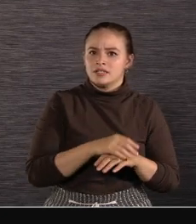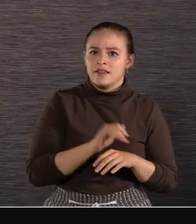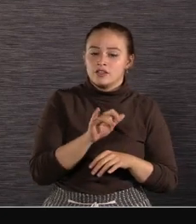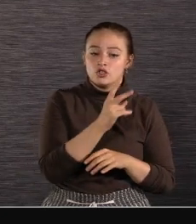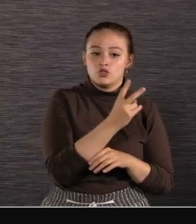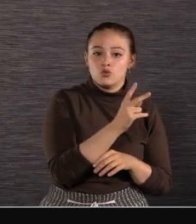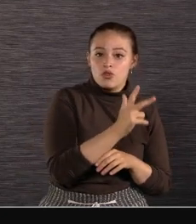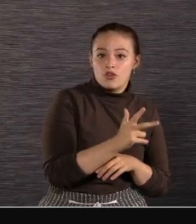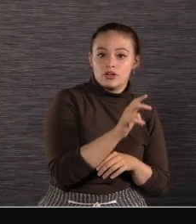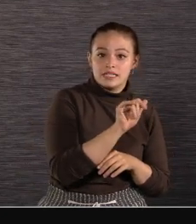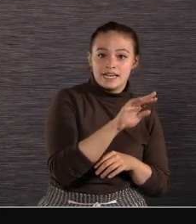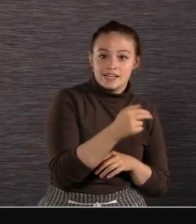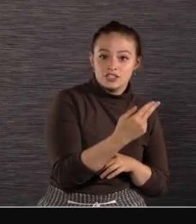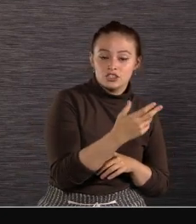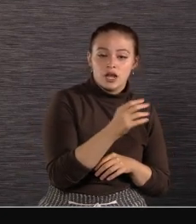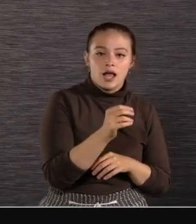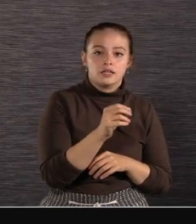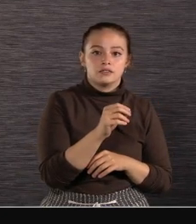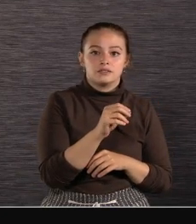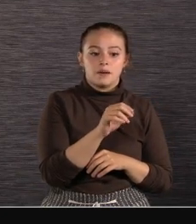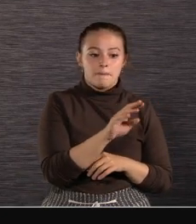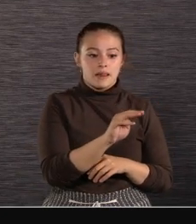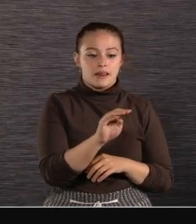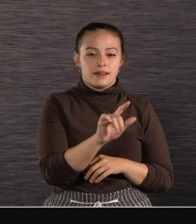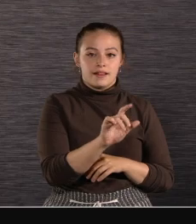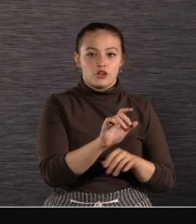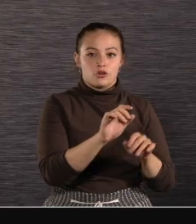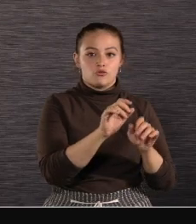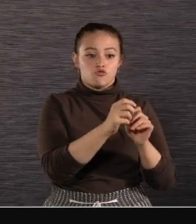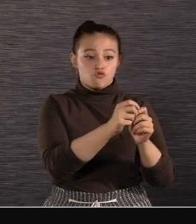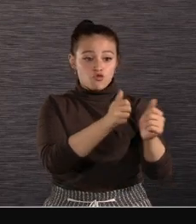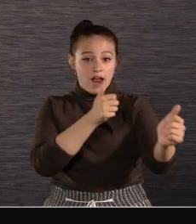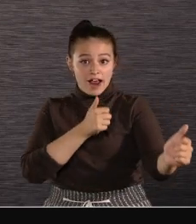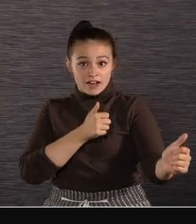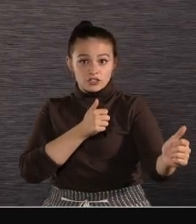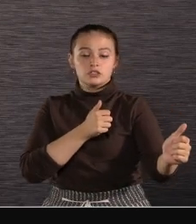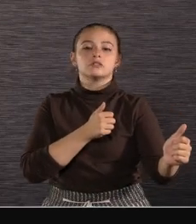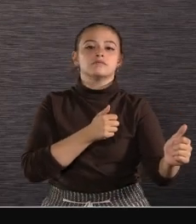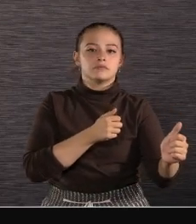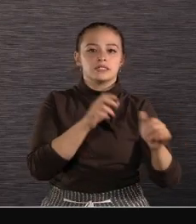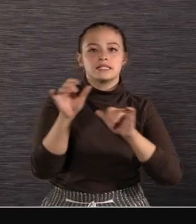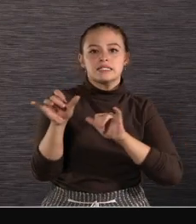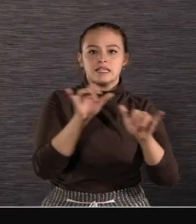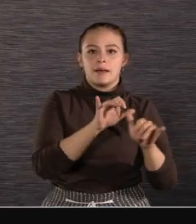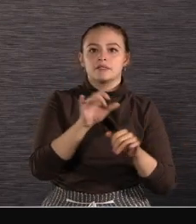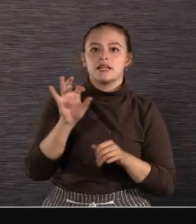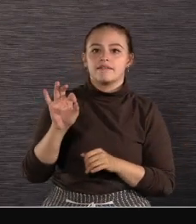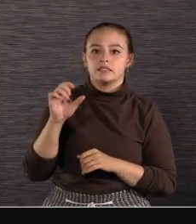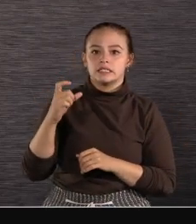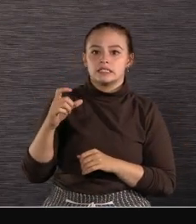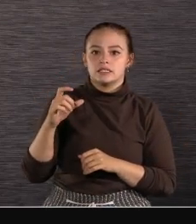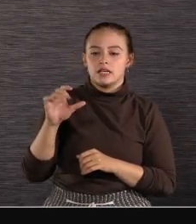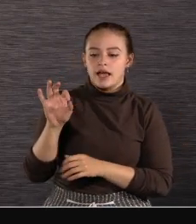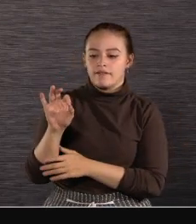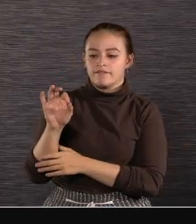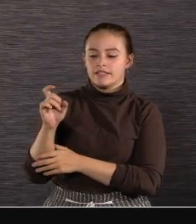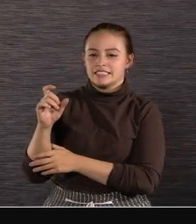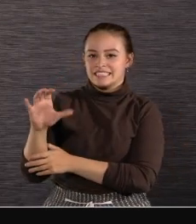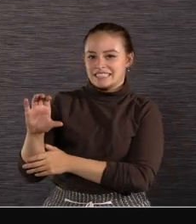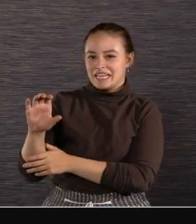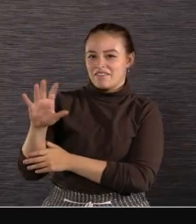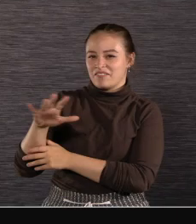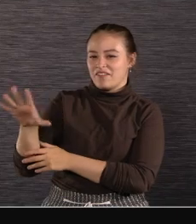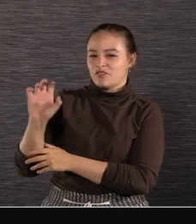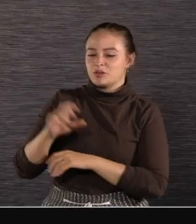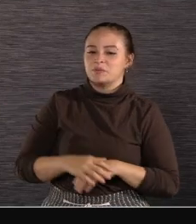And super 35mm range With the addition of the HGC F5500 Now we're taking the